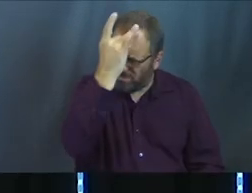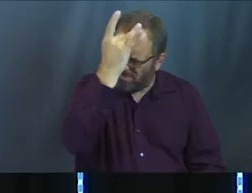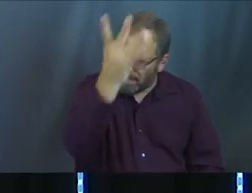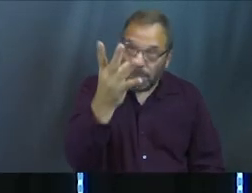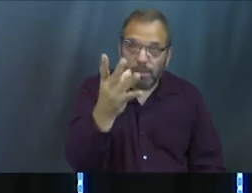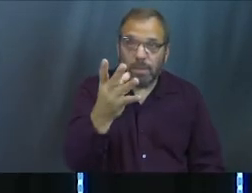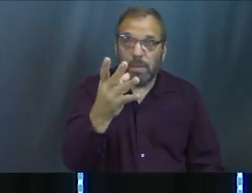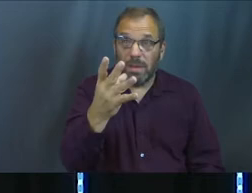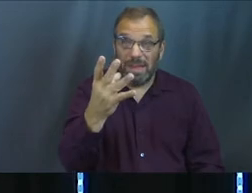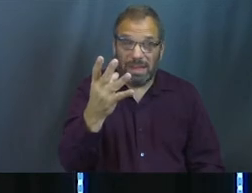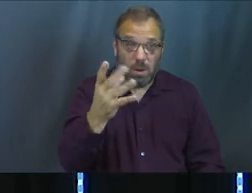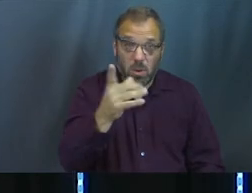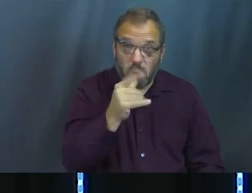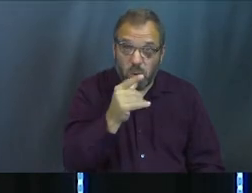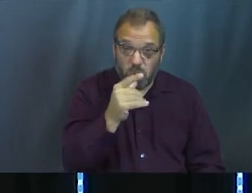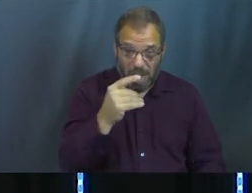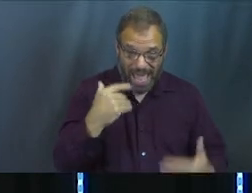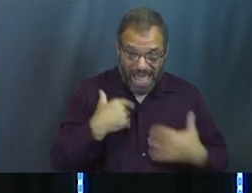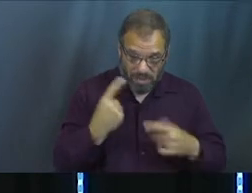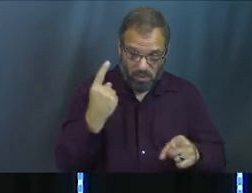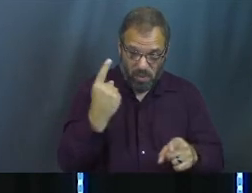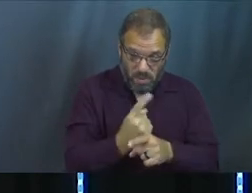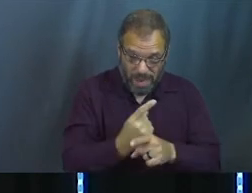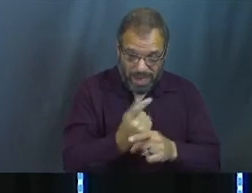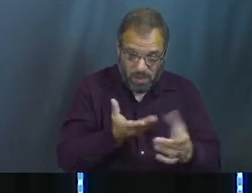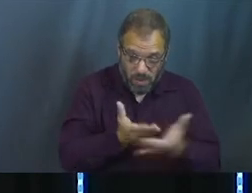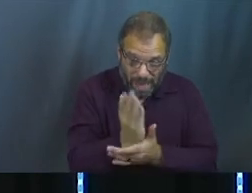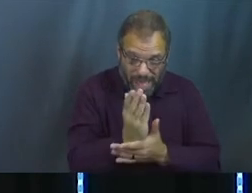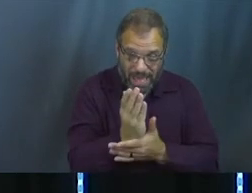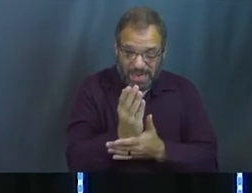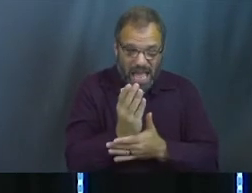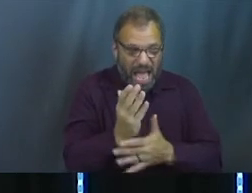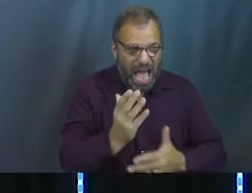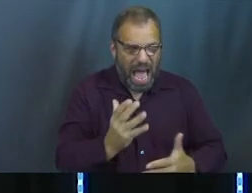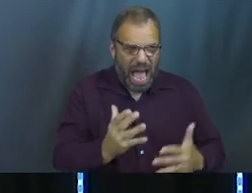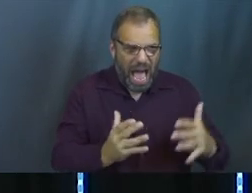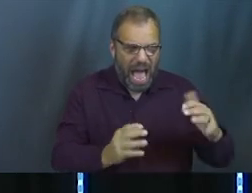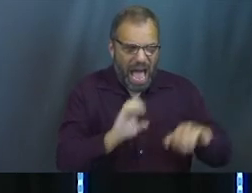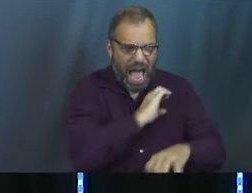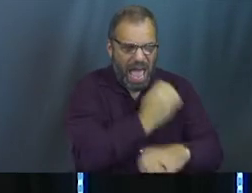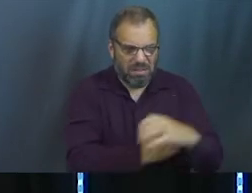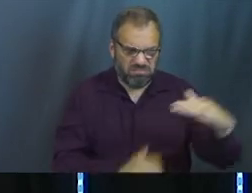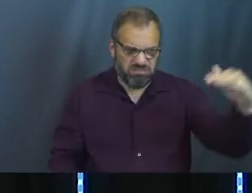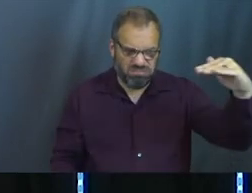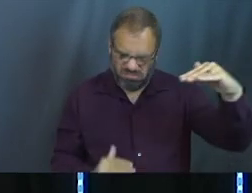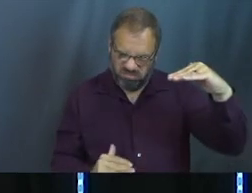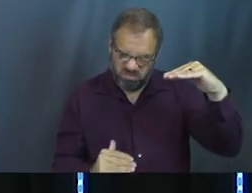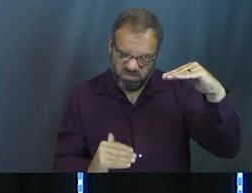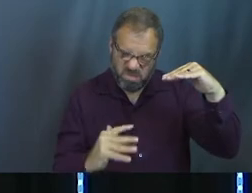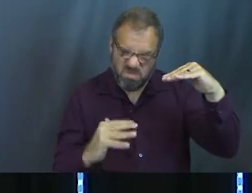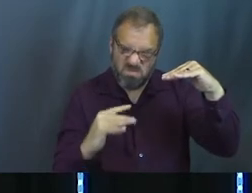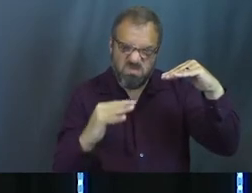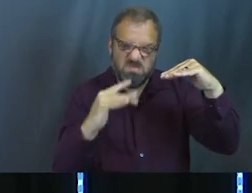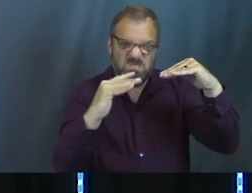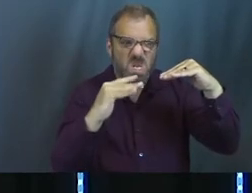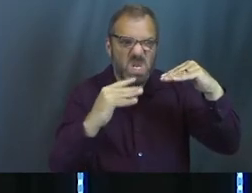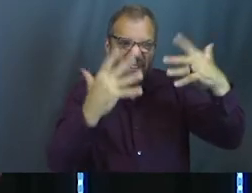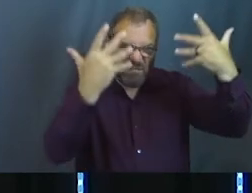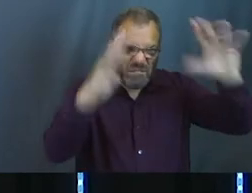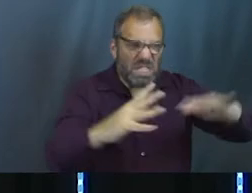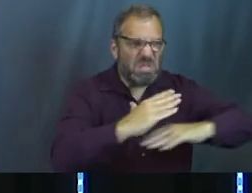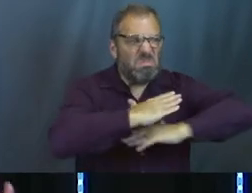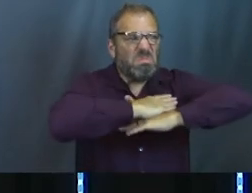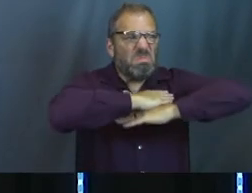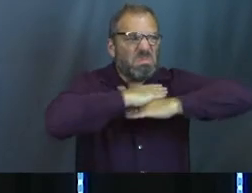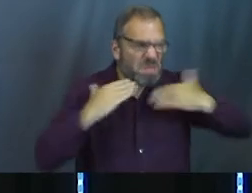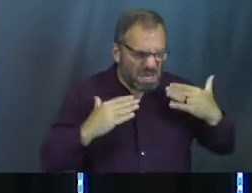If there's anybody who's got the right and the space to go, dude, I'm going to match this energy, and I'm just going be frustrated. Like, I'm just done. Like, I don't want anything